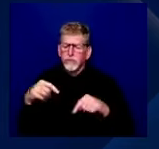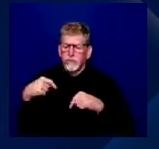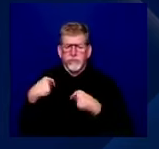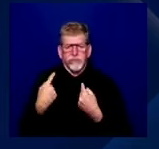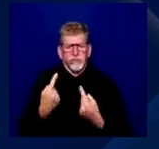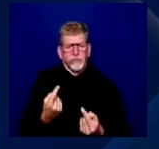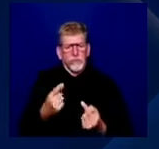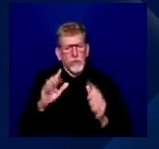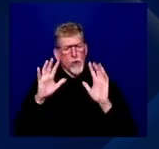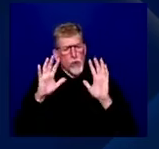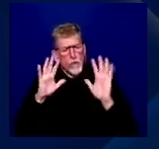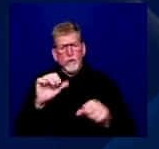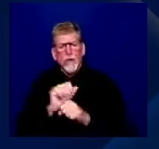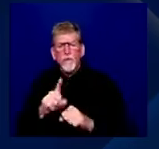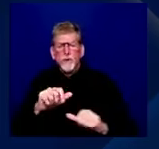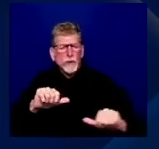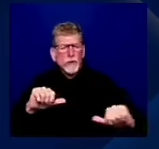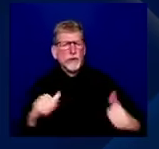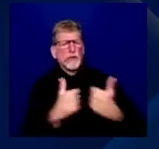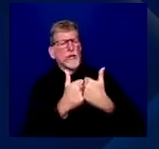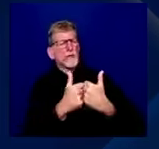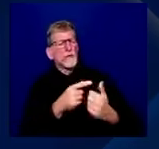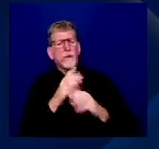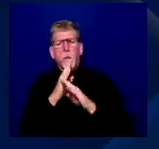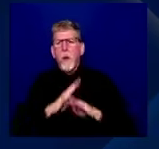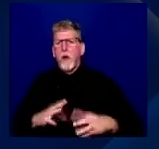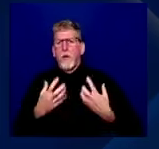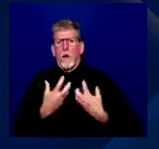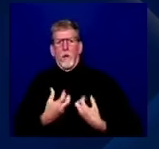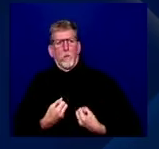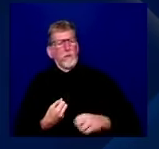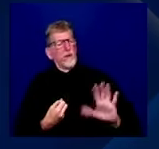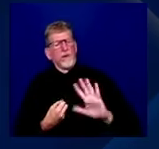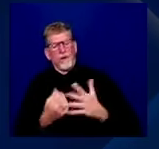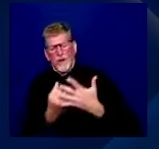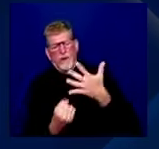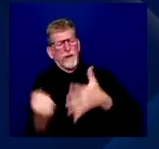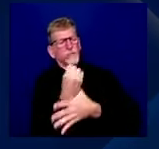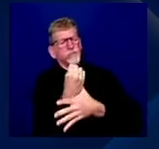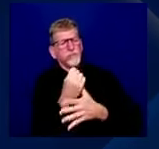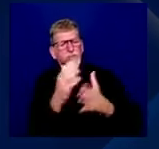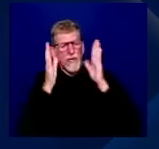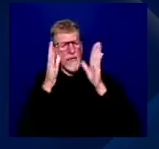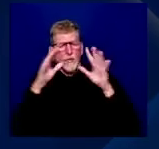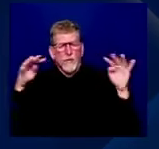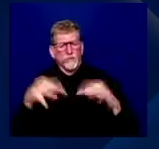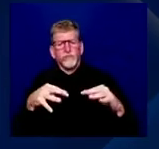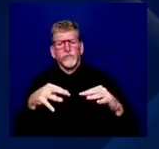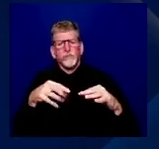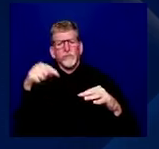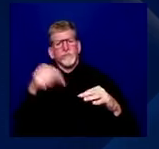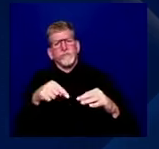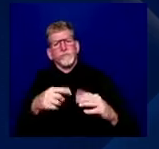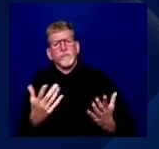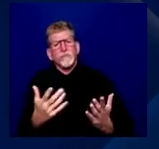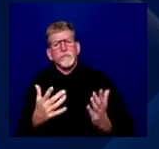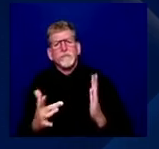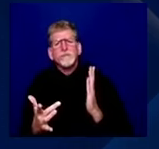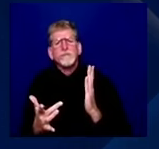silence, bringing these issues to the fore. And I think technology is, I've always said this, I was an early